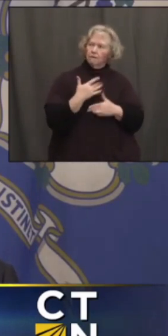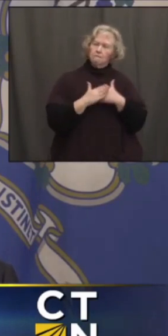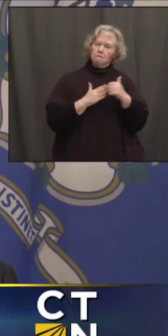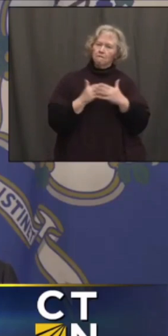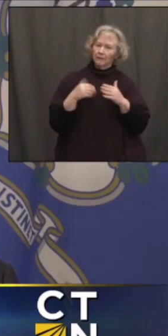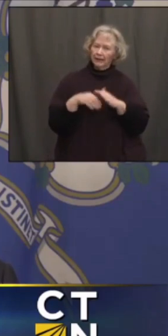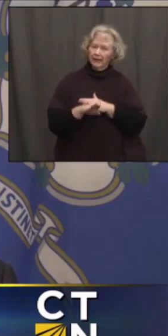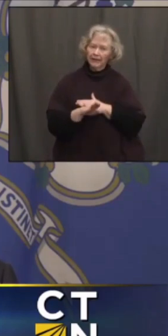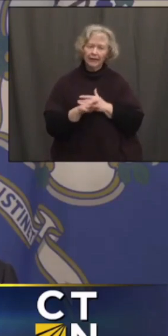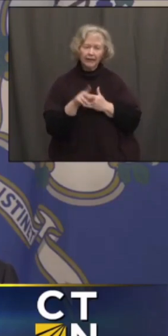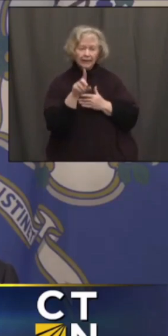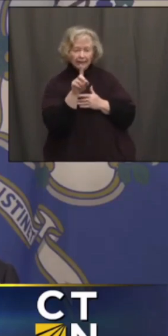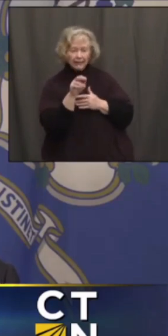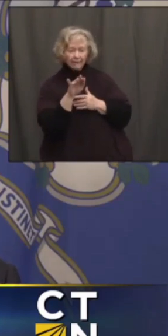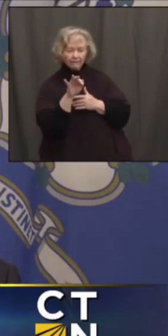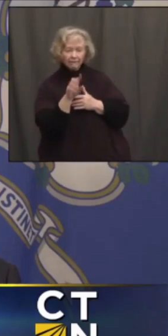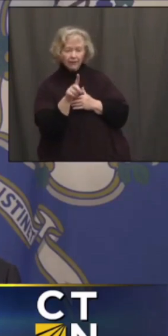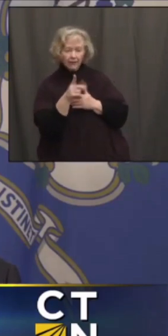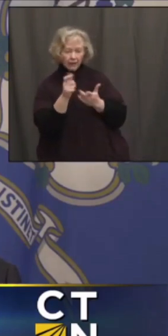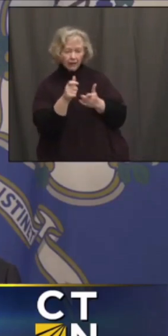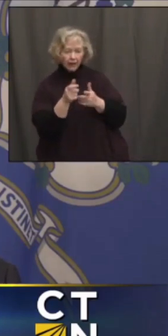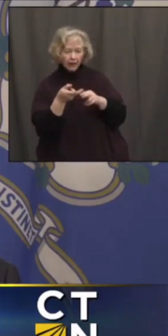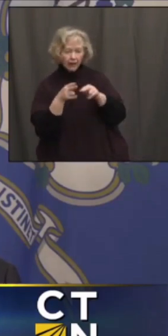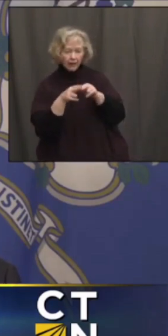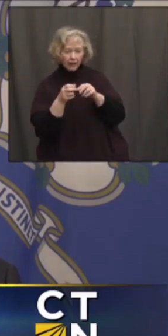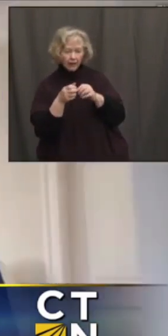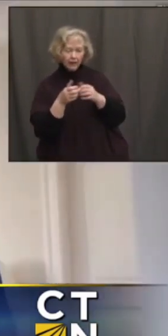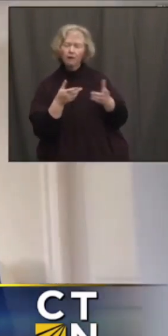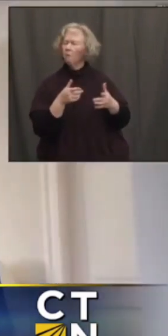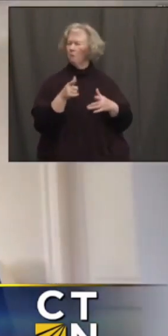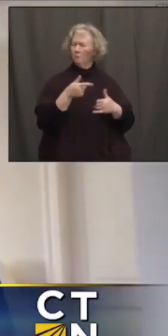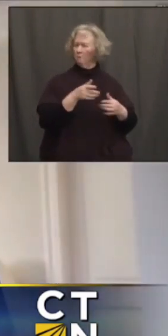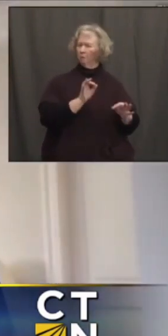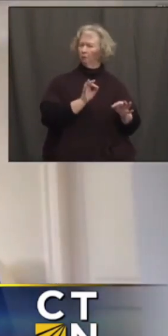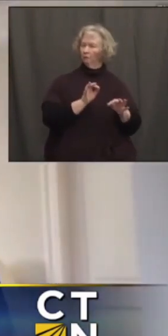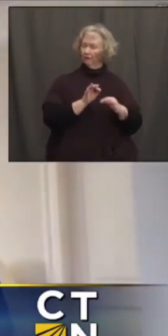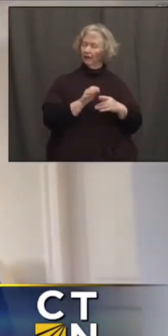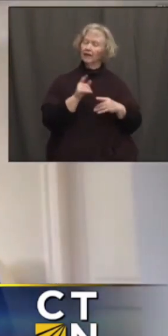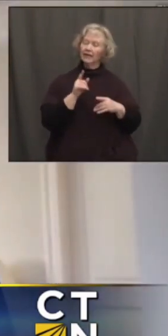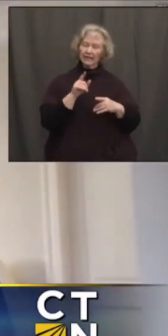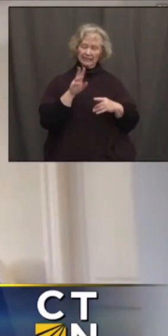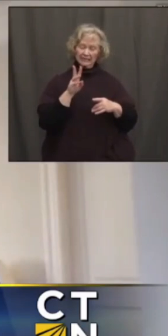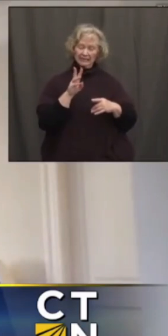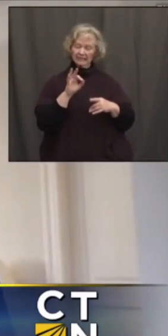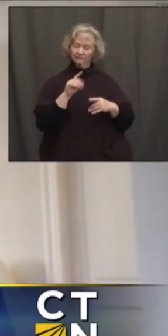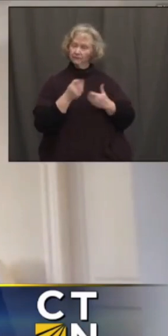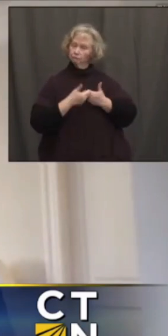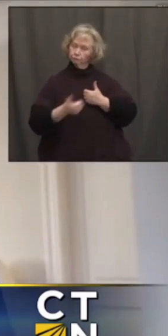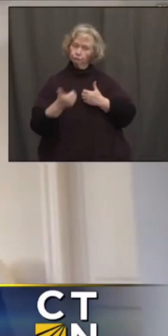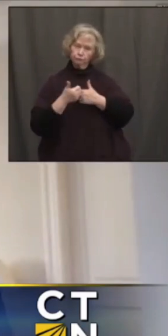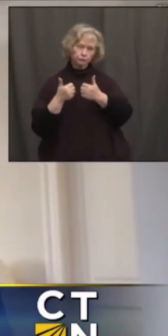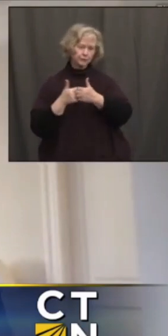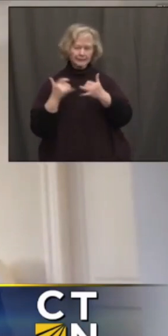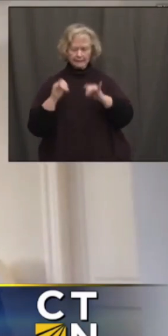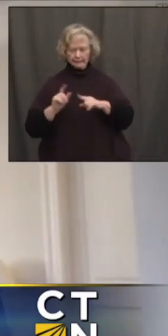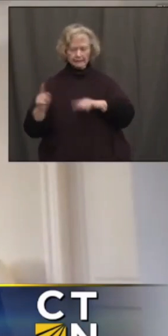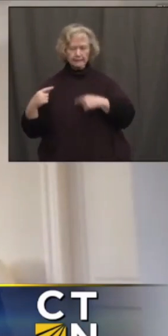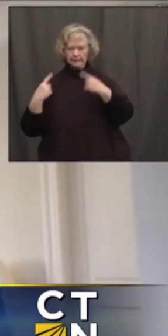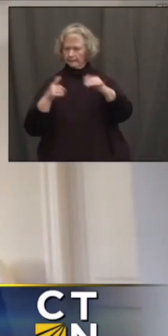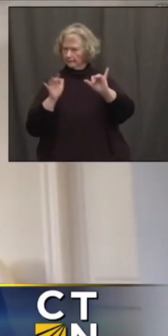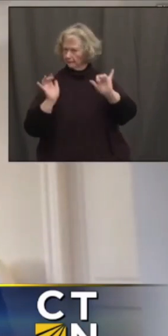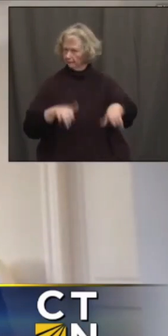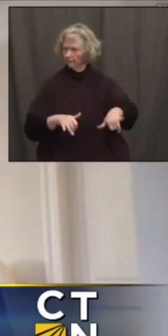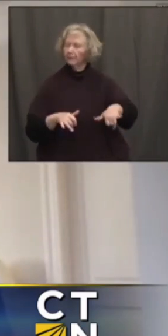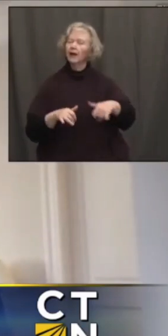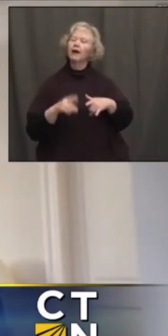David, do you want to help out on that question? No, think you said it perfectly. The six-foot spacing is really important, and that's what restaurants have been doing. But many have